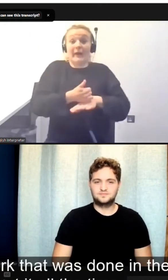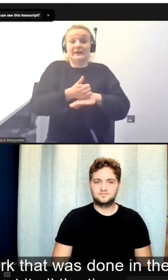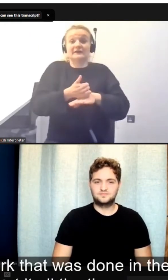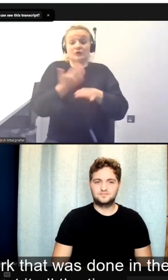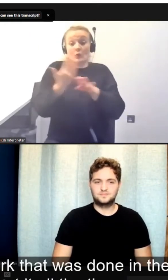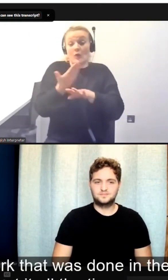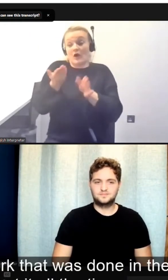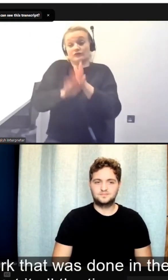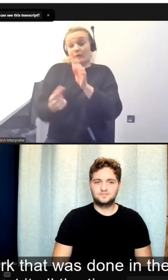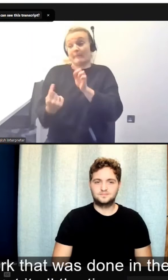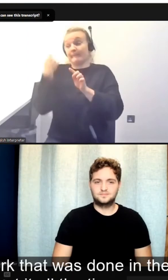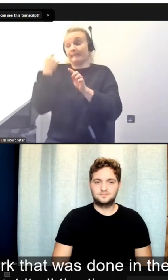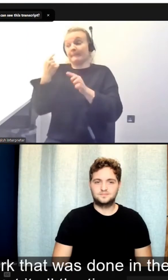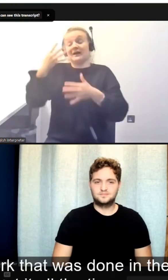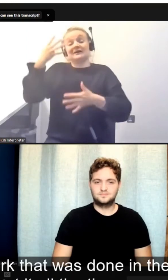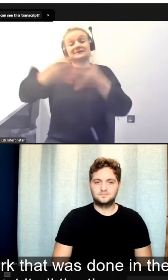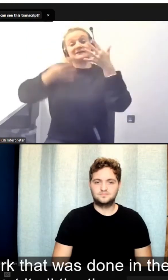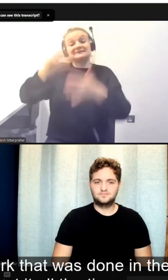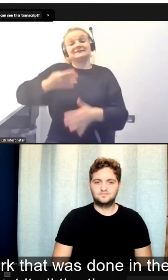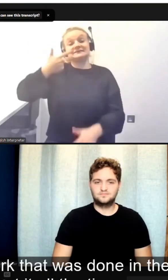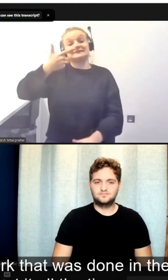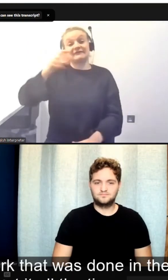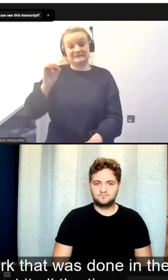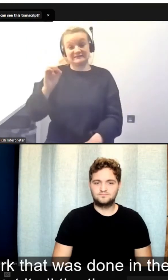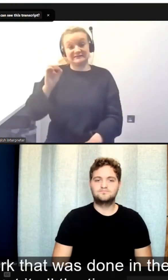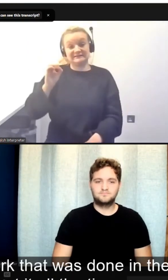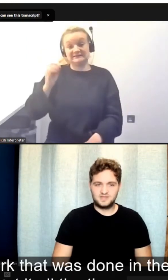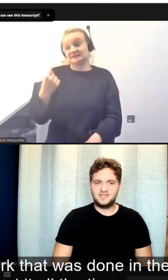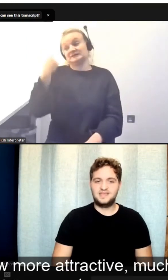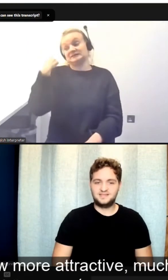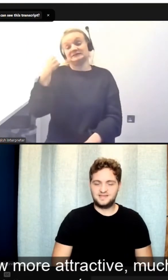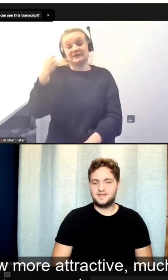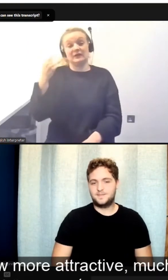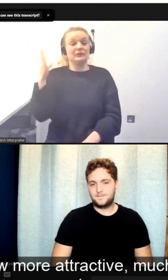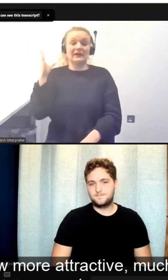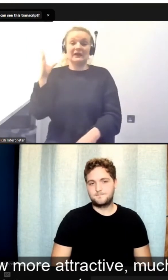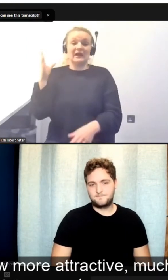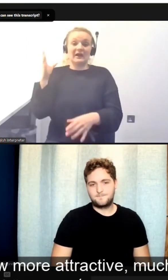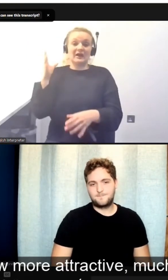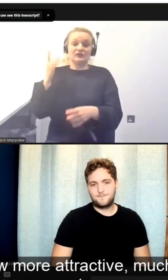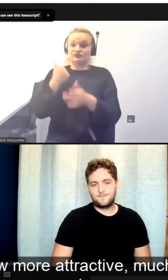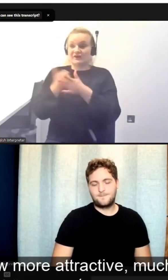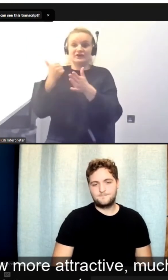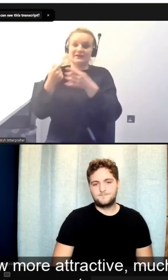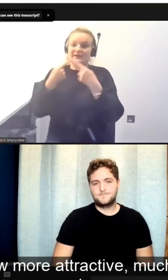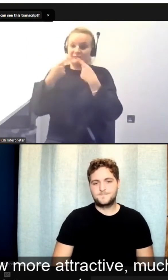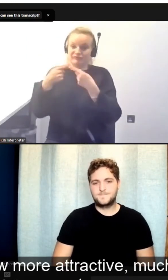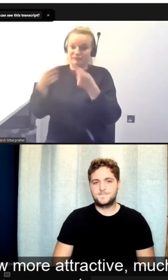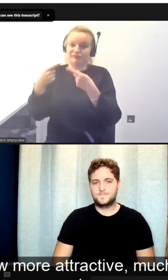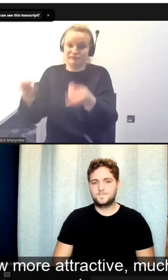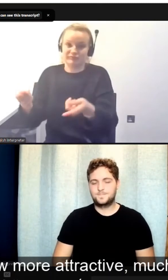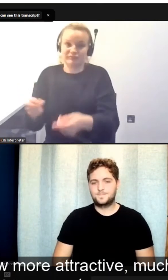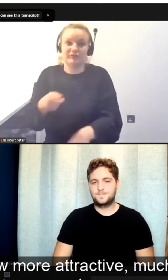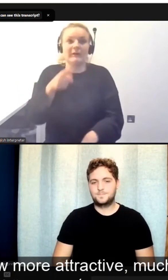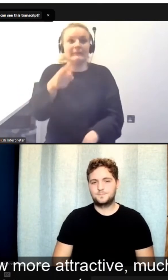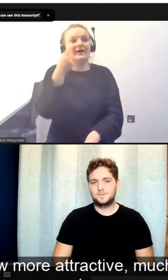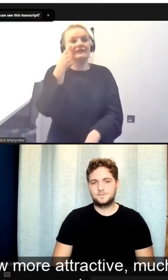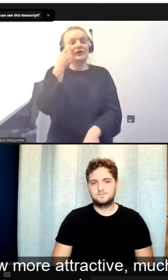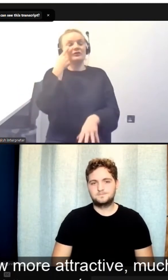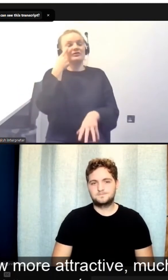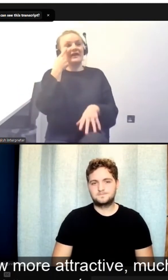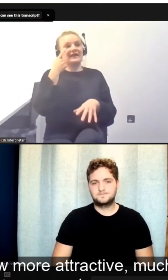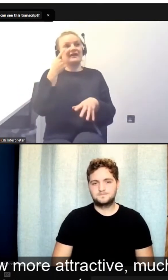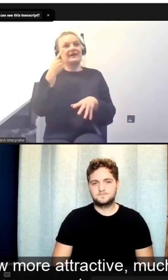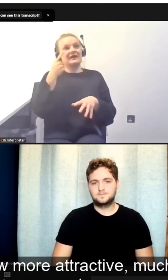1970s. And we keep hearing about it all the time. And I think another thing to to that is how much more attractive,